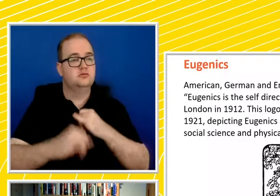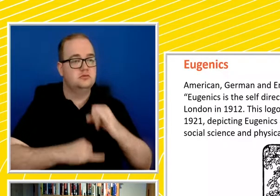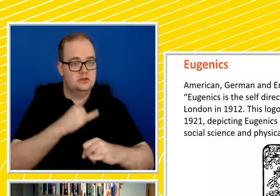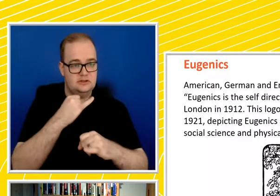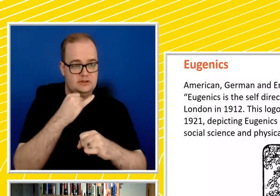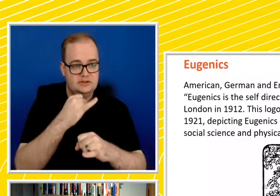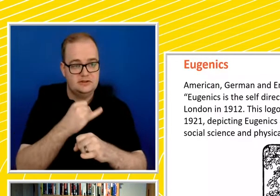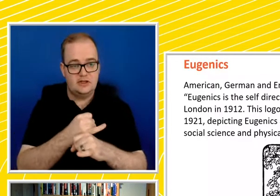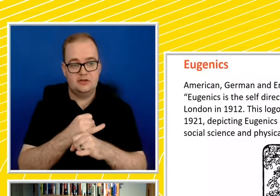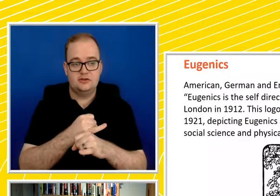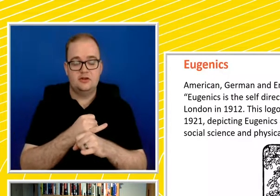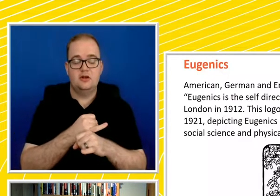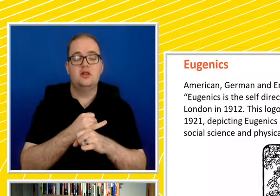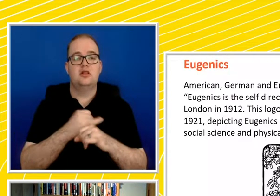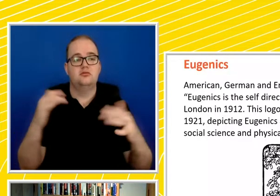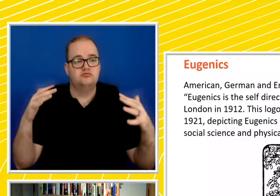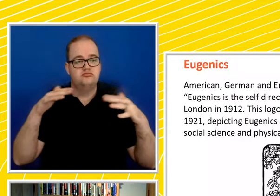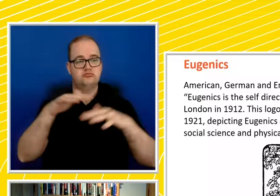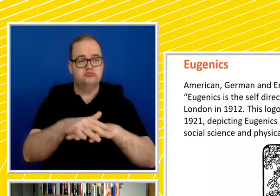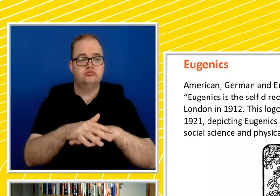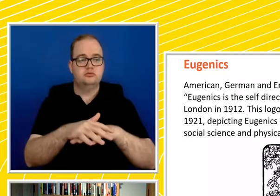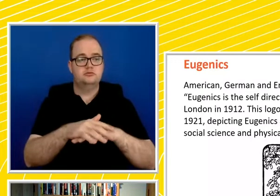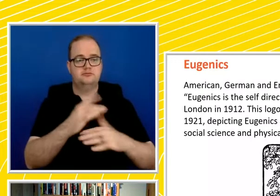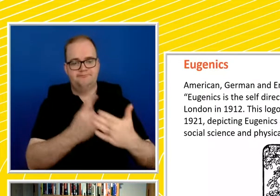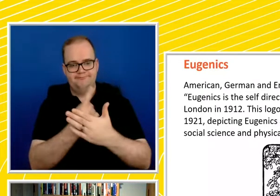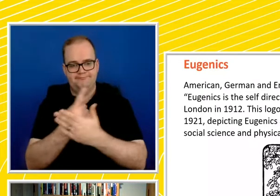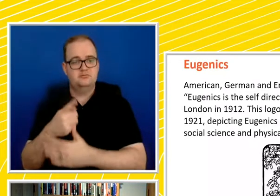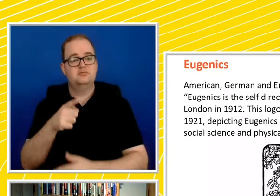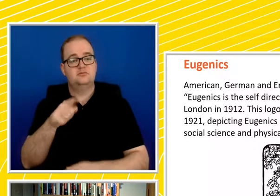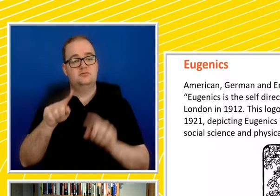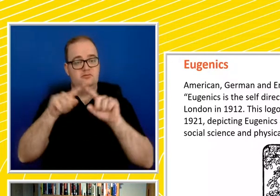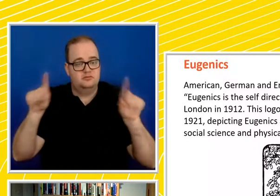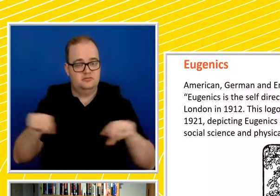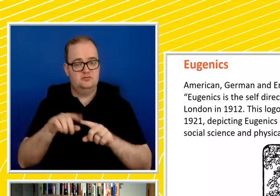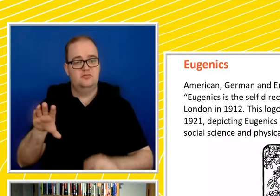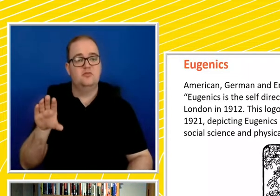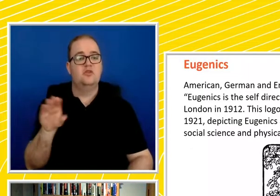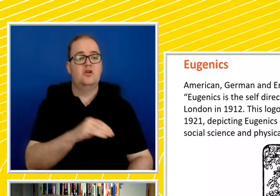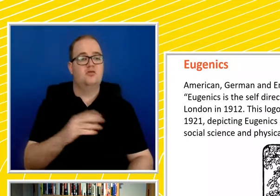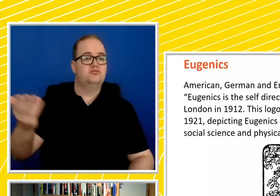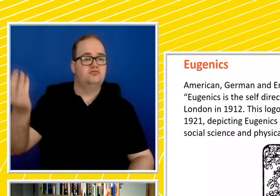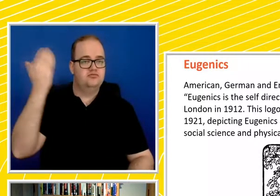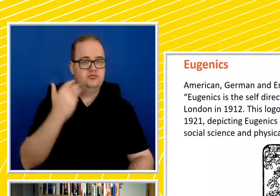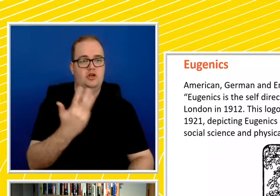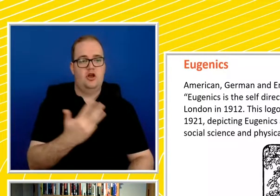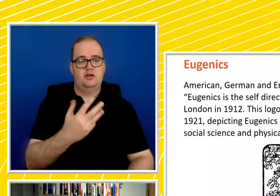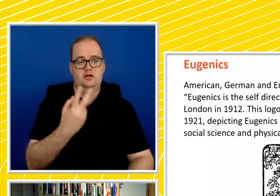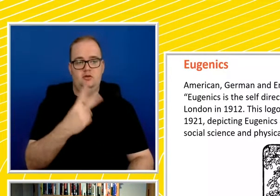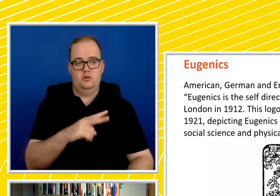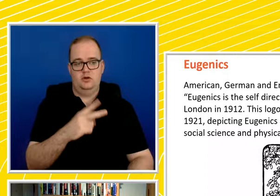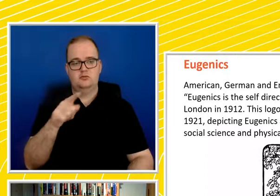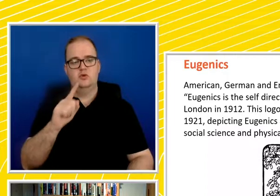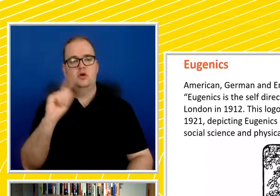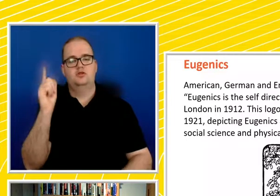illustration comes from the 1921 Second Congress, but it's quite instructive. So it's basically a tree representing